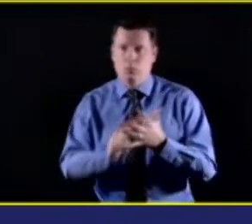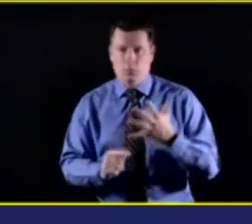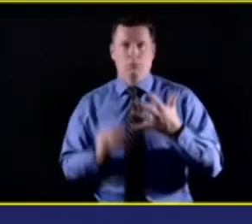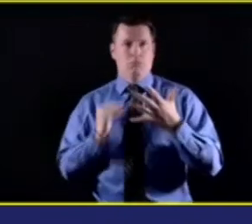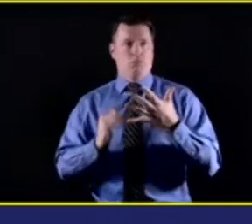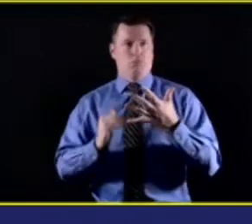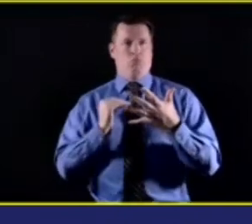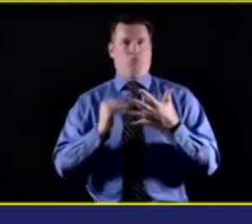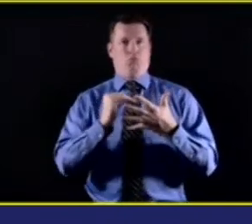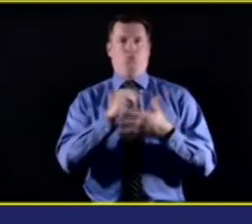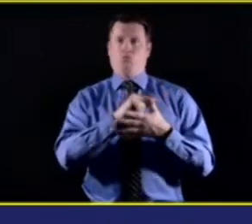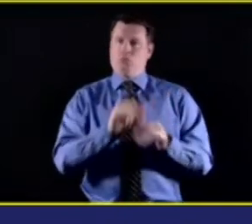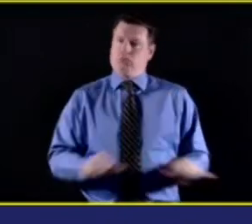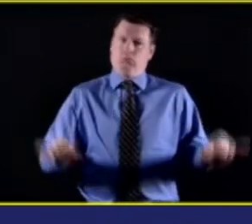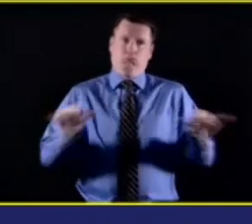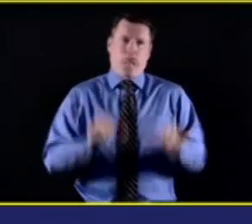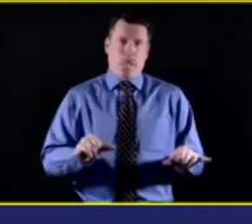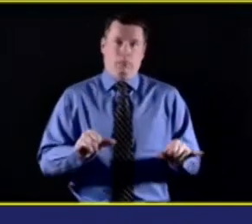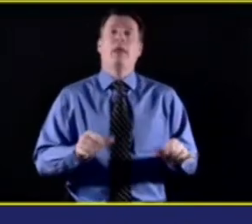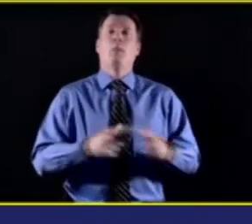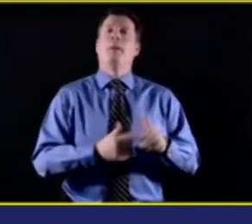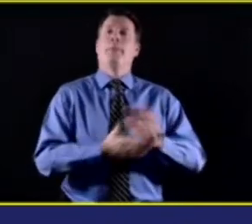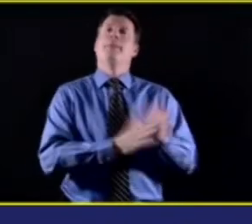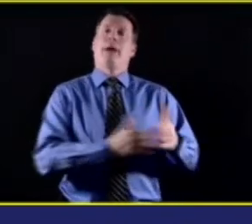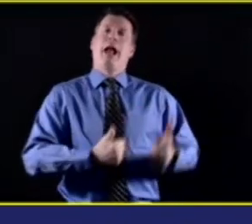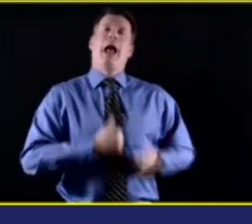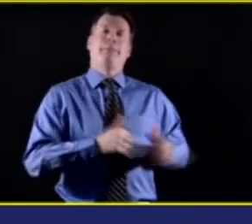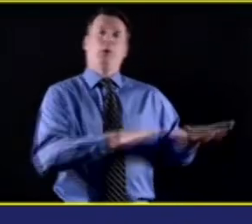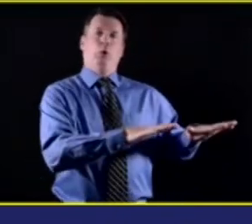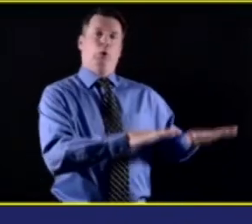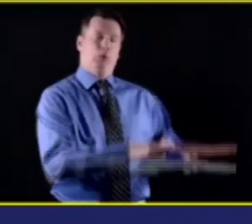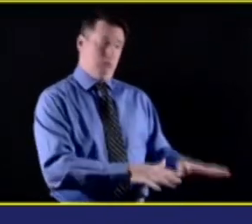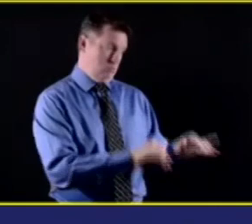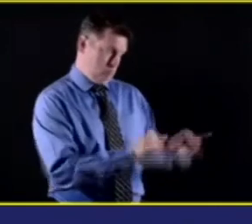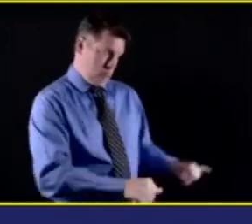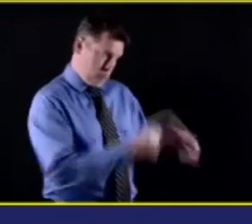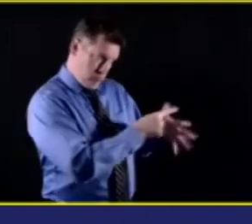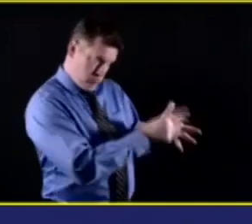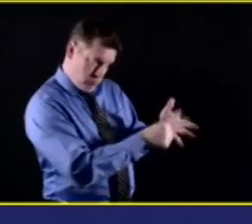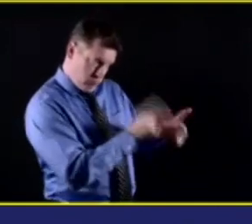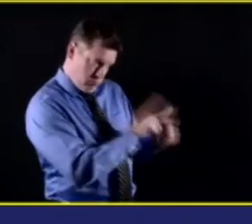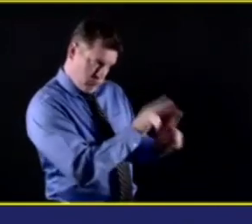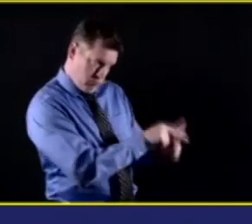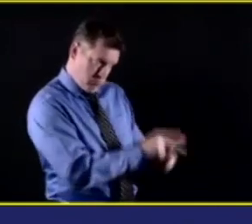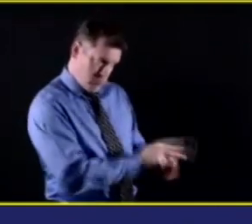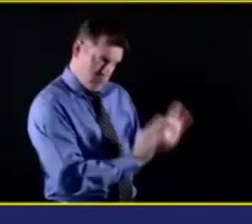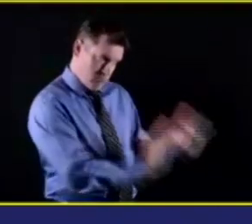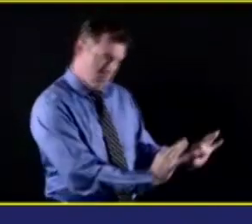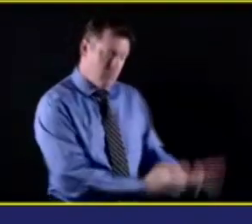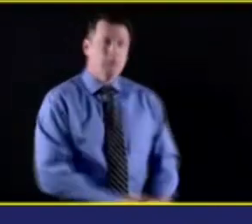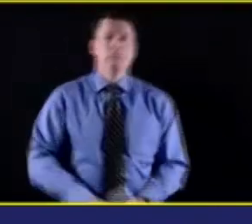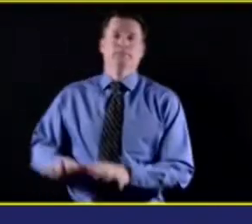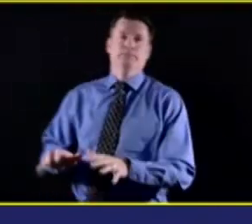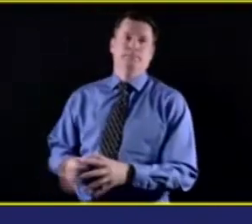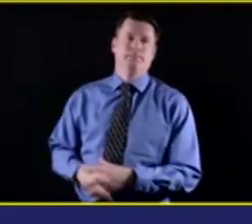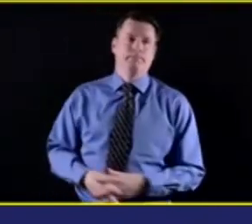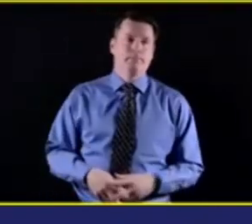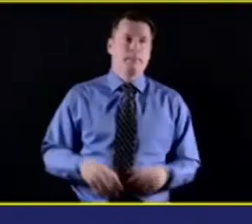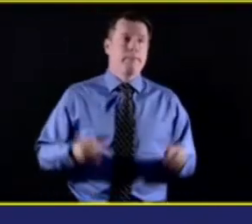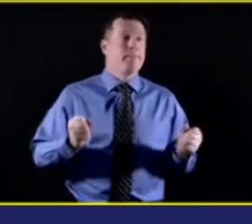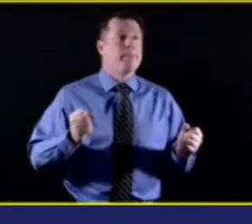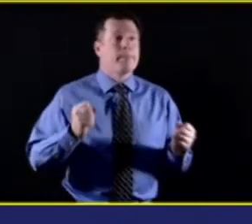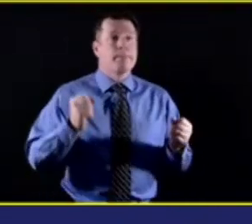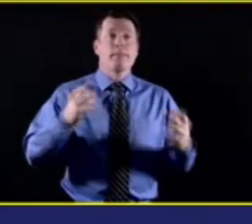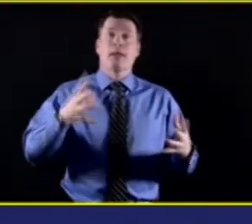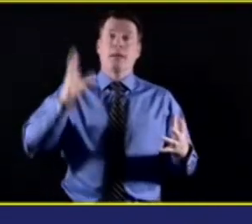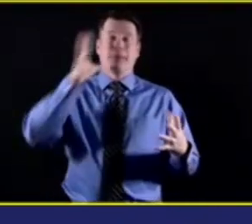parents, think a lot of those feelings are very natural and normal, um, in what is an abnormal situation, uh, and making